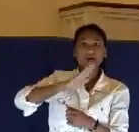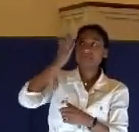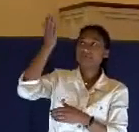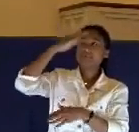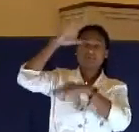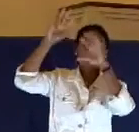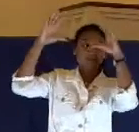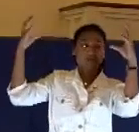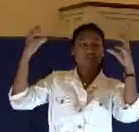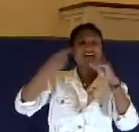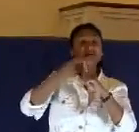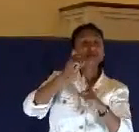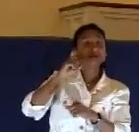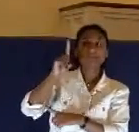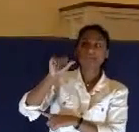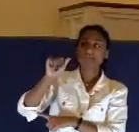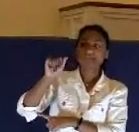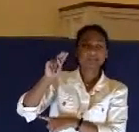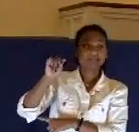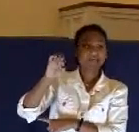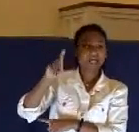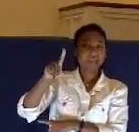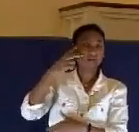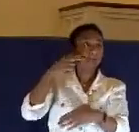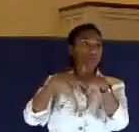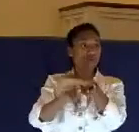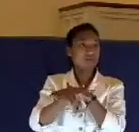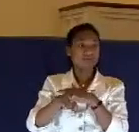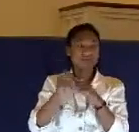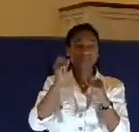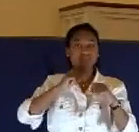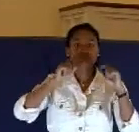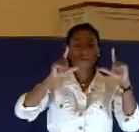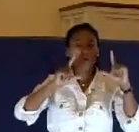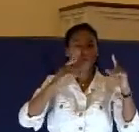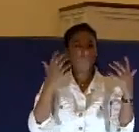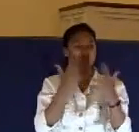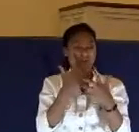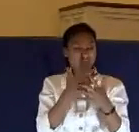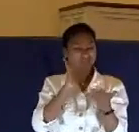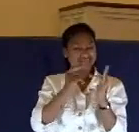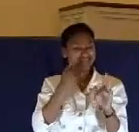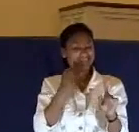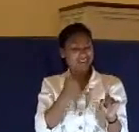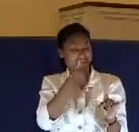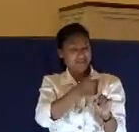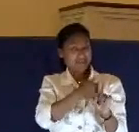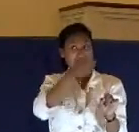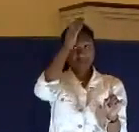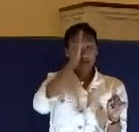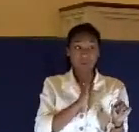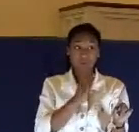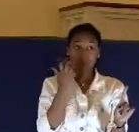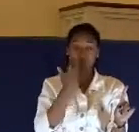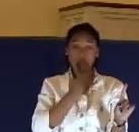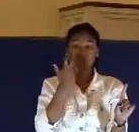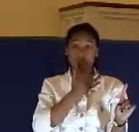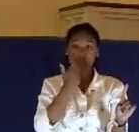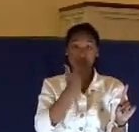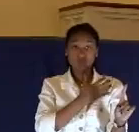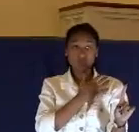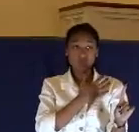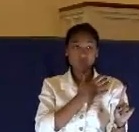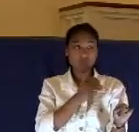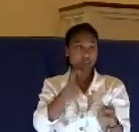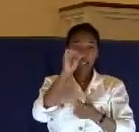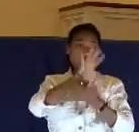a great messianic prophecy. This is an amazing claim to be God. There could be no question